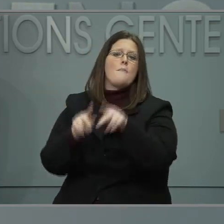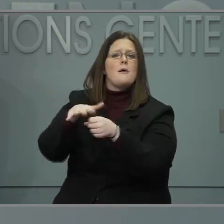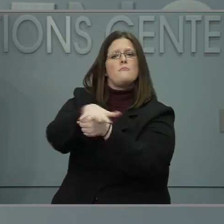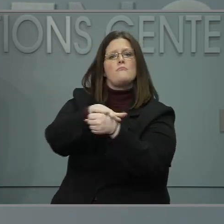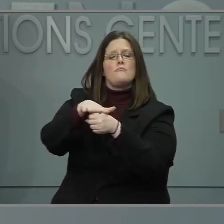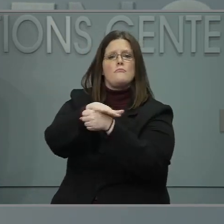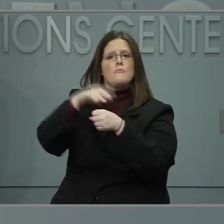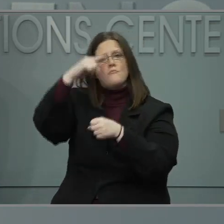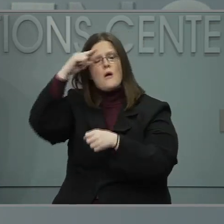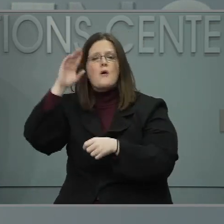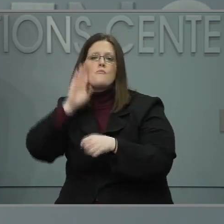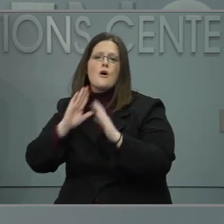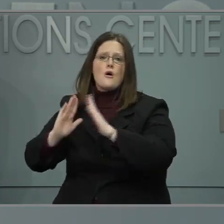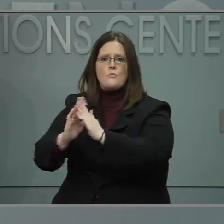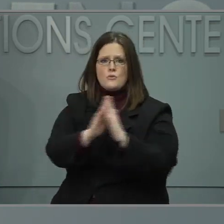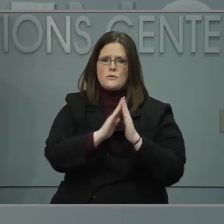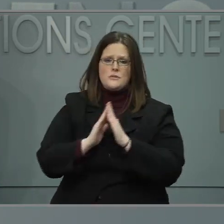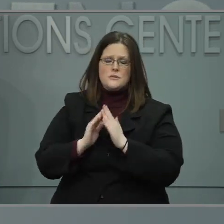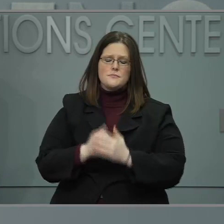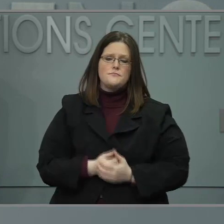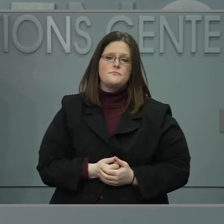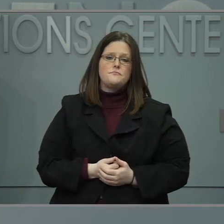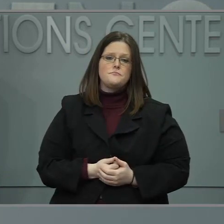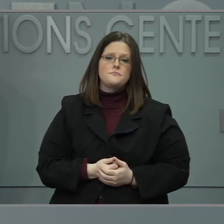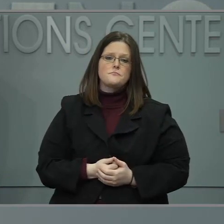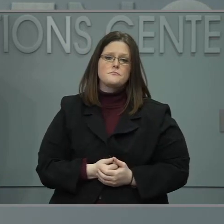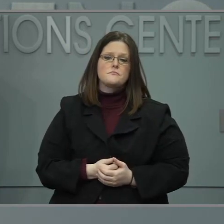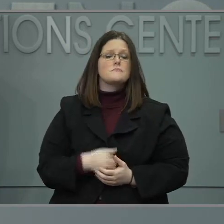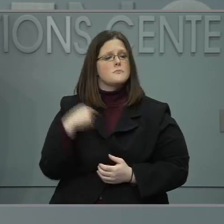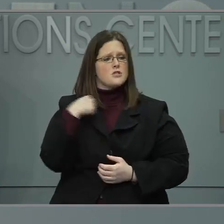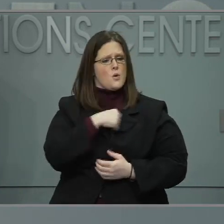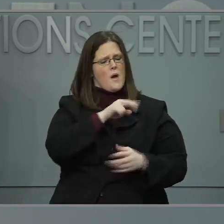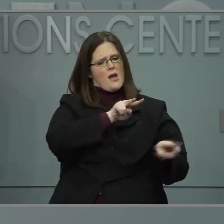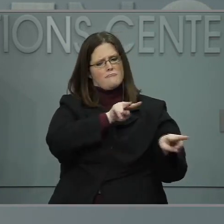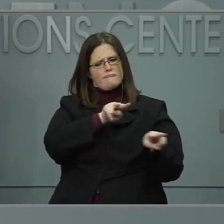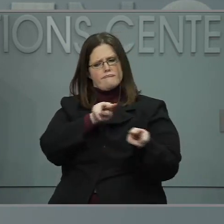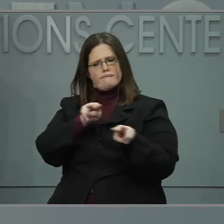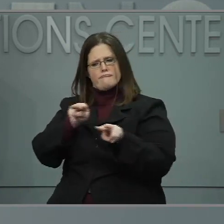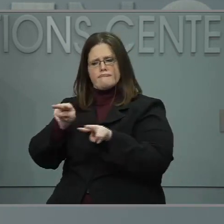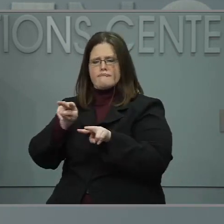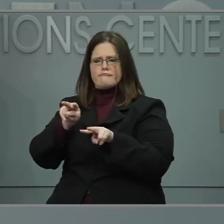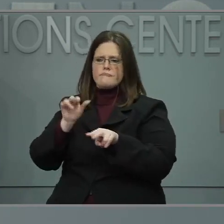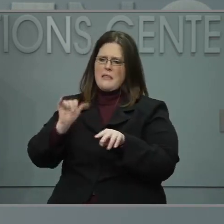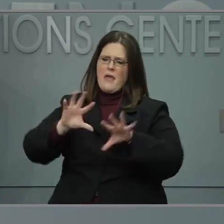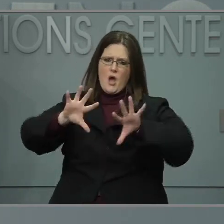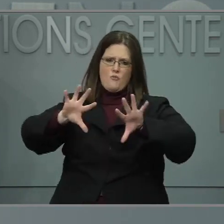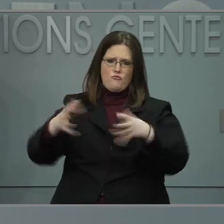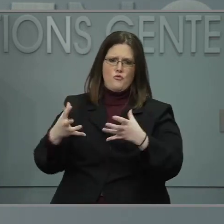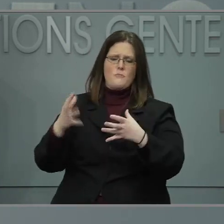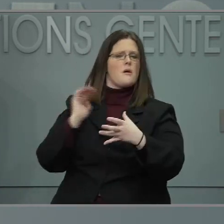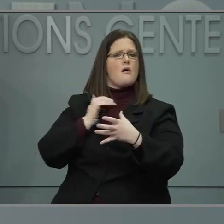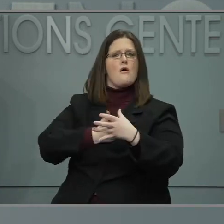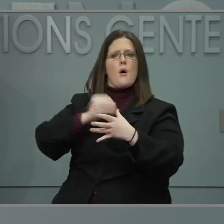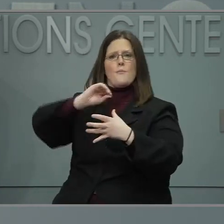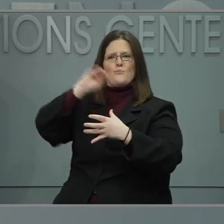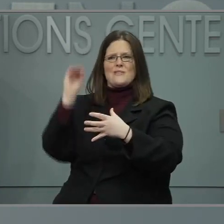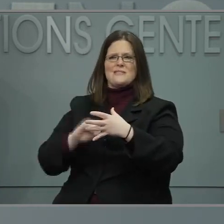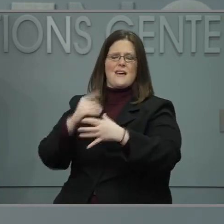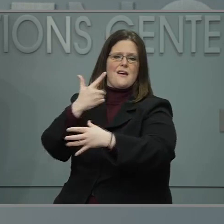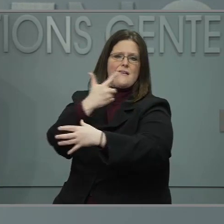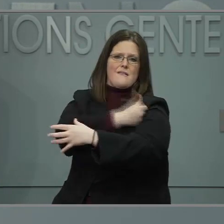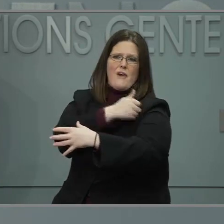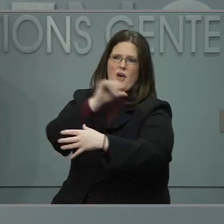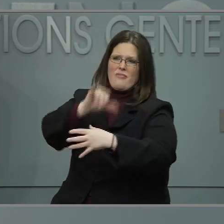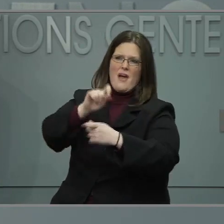providers. We expect that the percentage of vaccine administered to historically marginalized populations in that